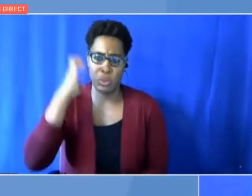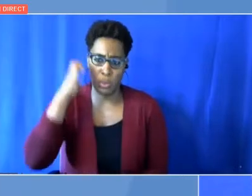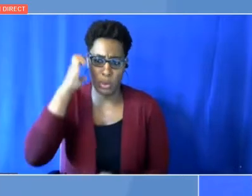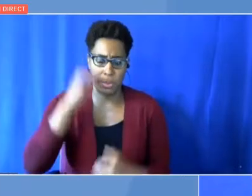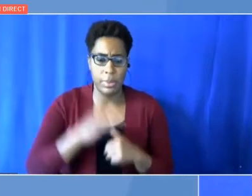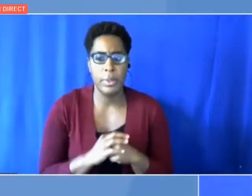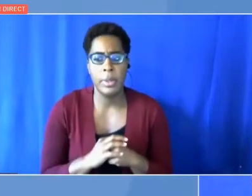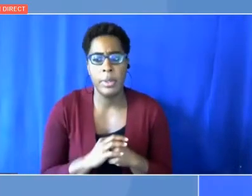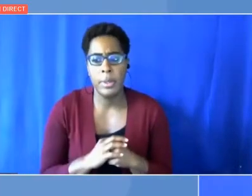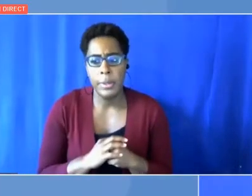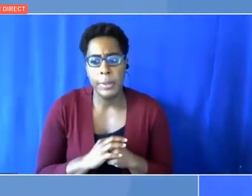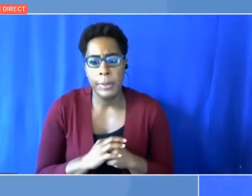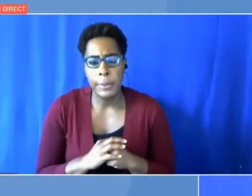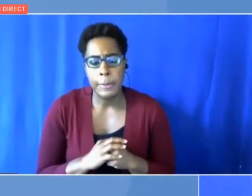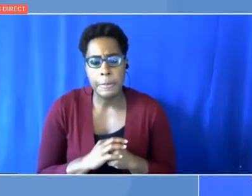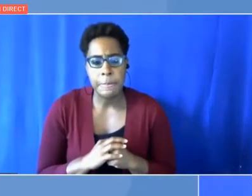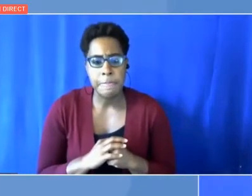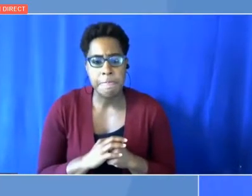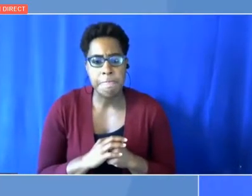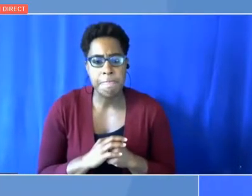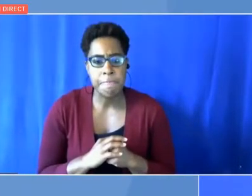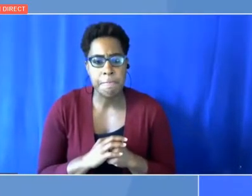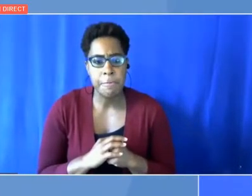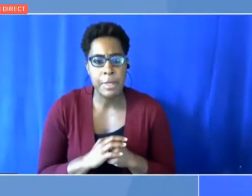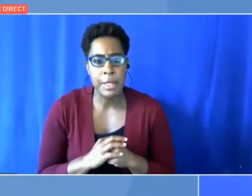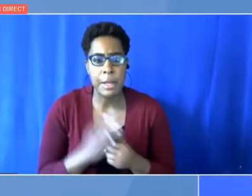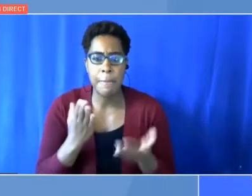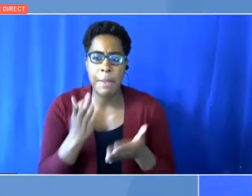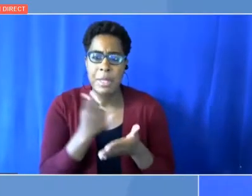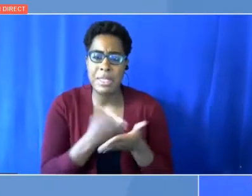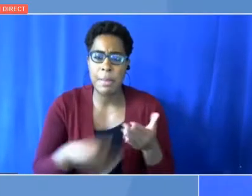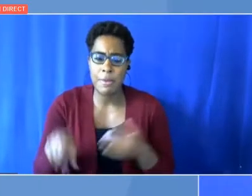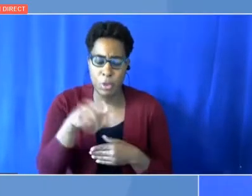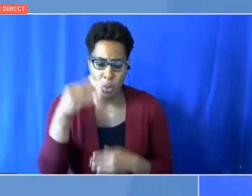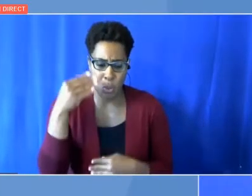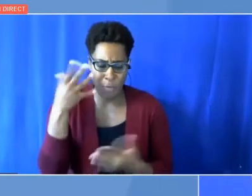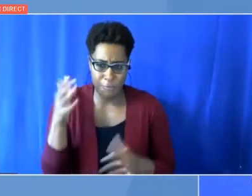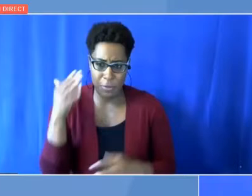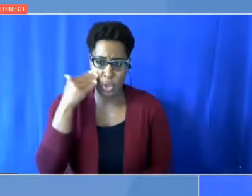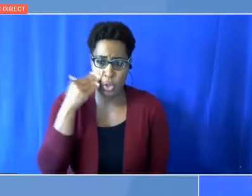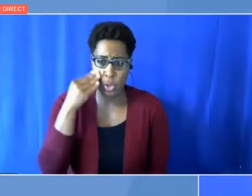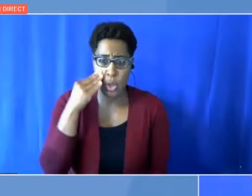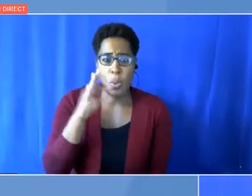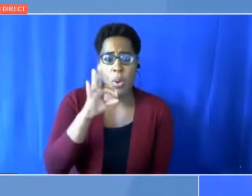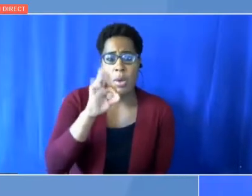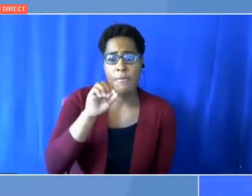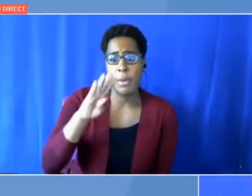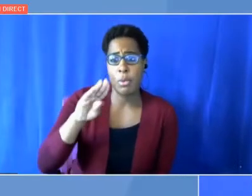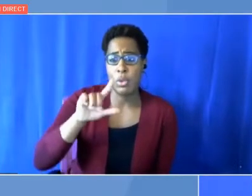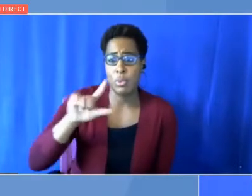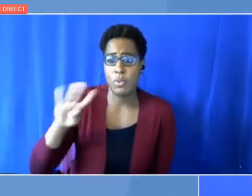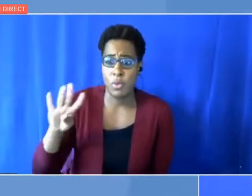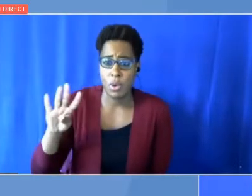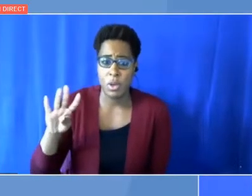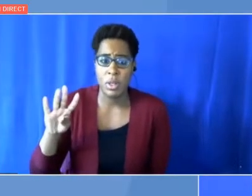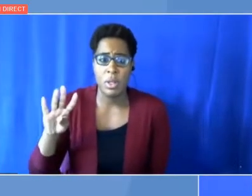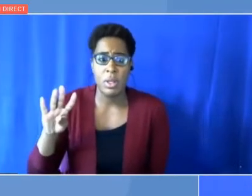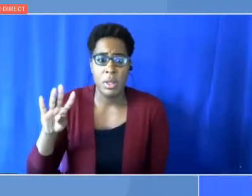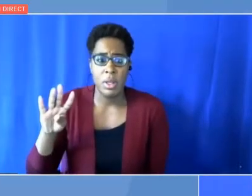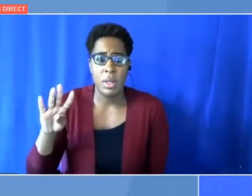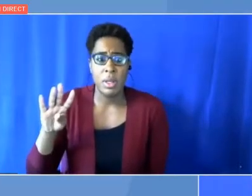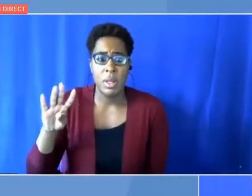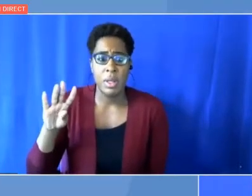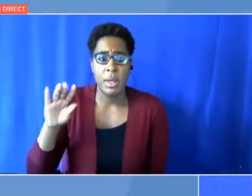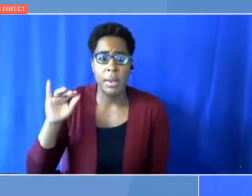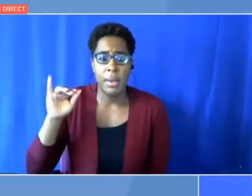Some of you may know 24th of February is the invasion. First of March, we came up with a